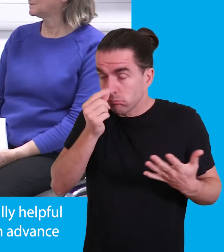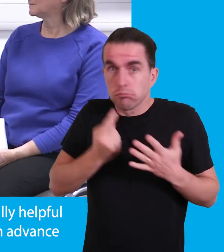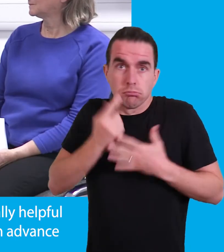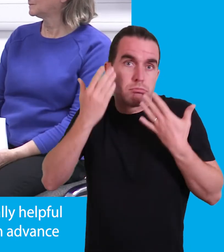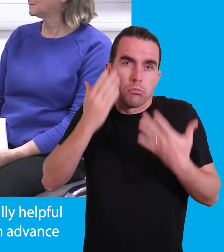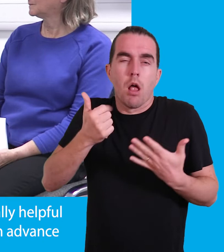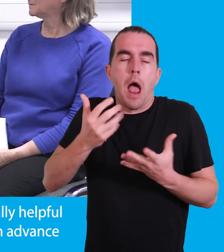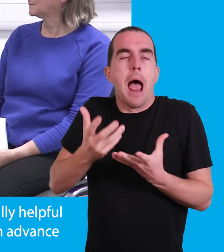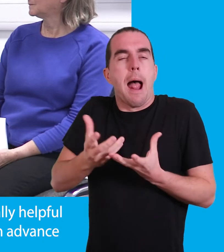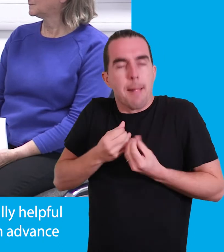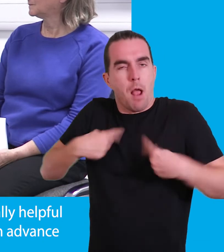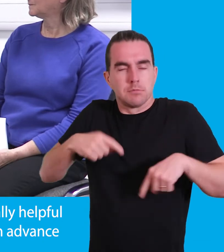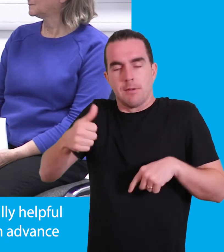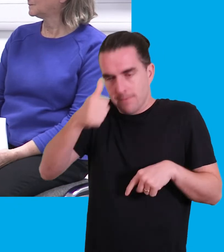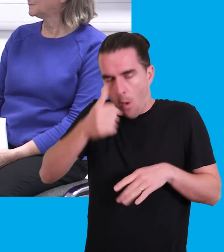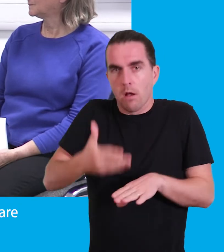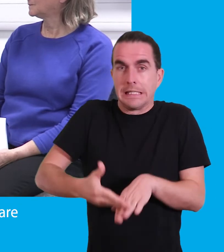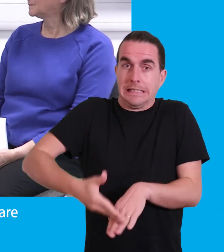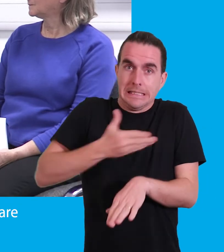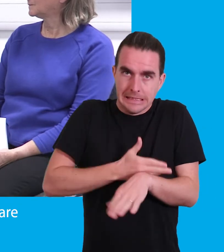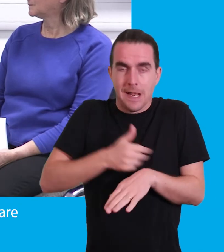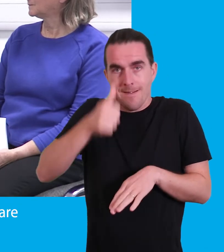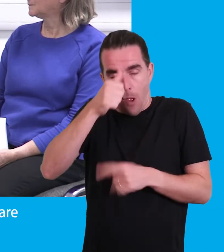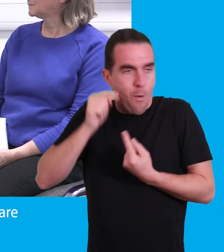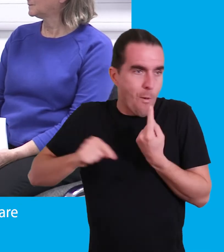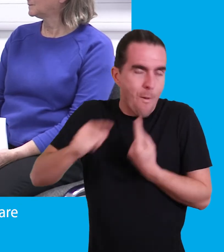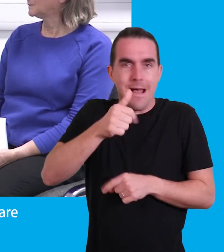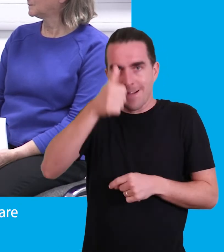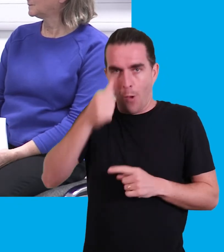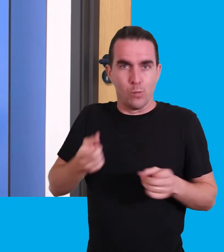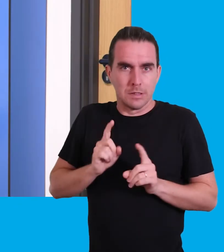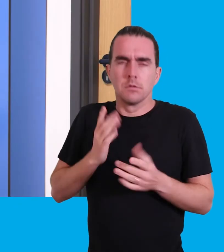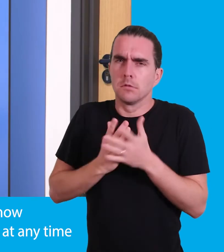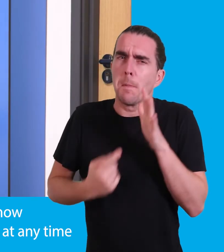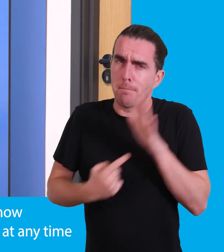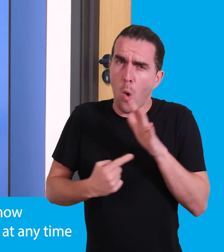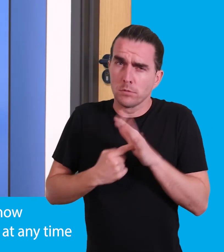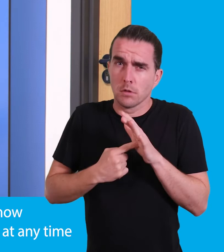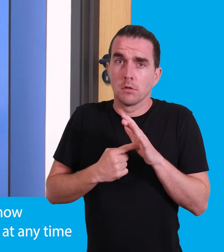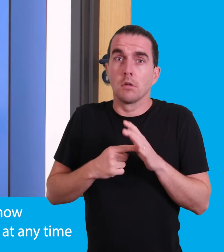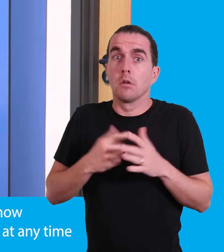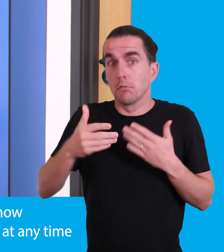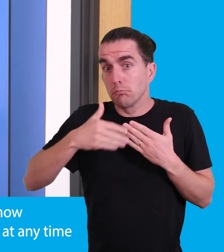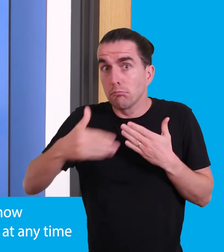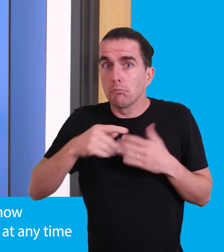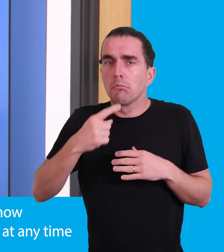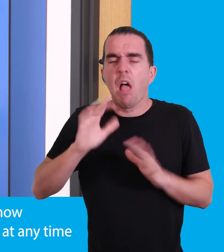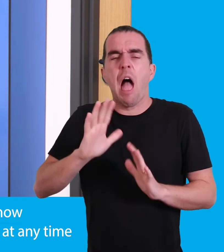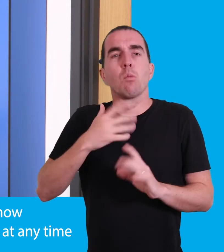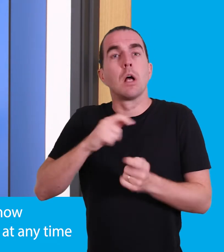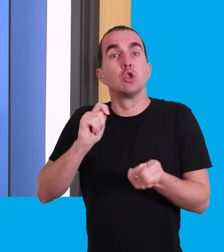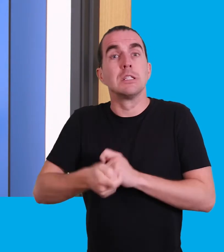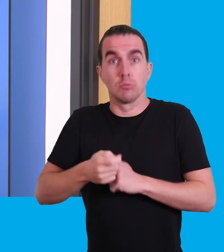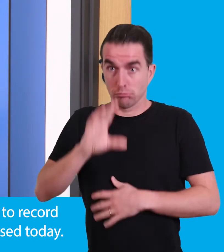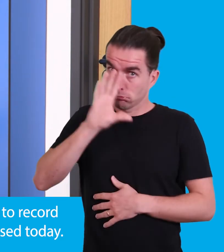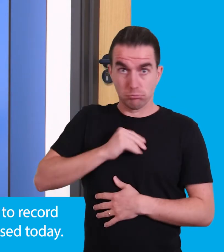really helpful to think about these things in advance so that everyone is aware of what to expect. It's also important to know we can change these decisions at